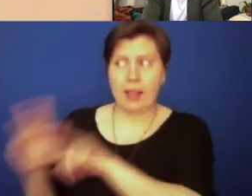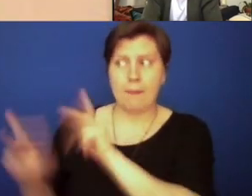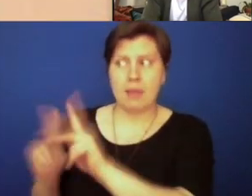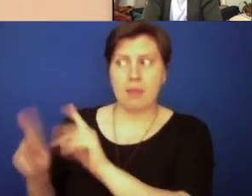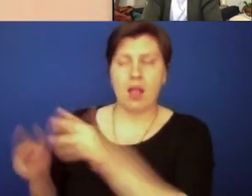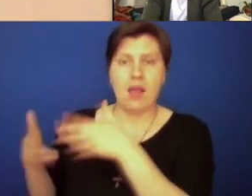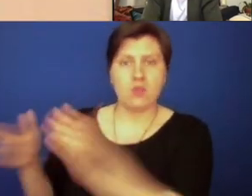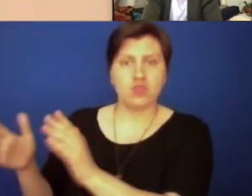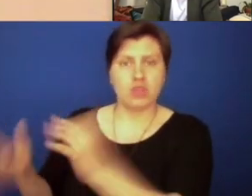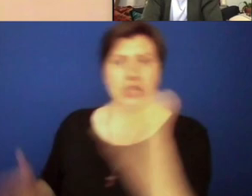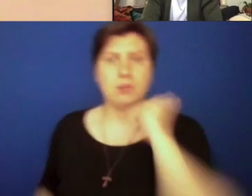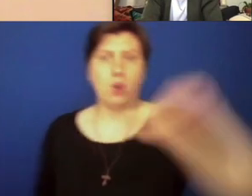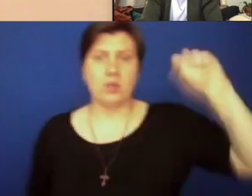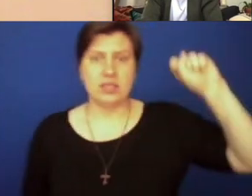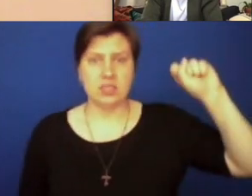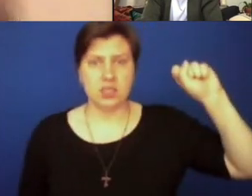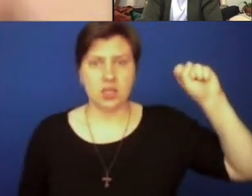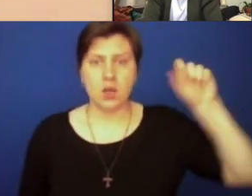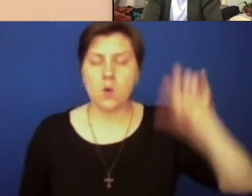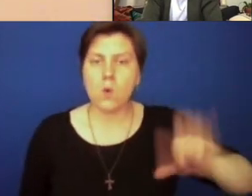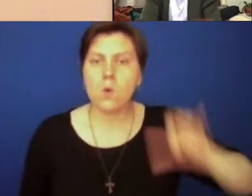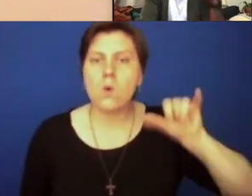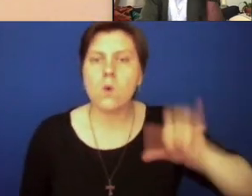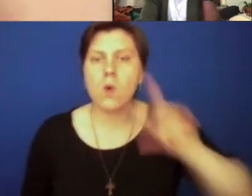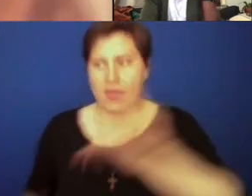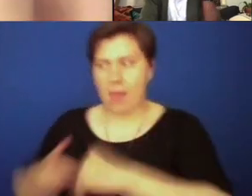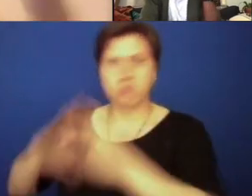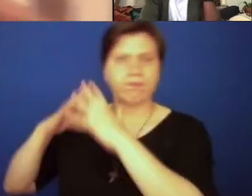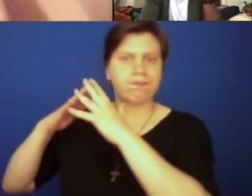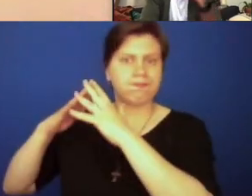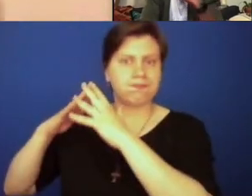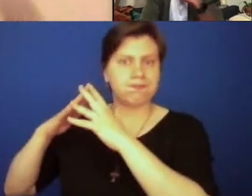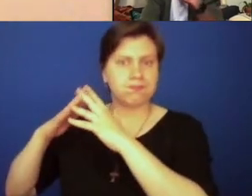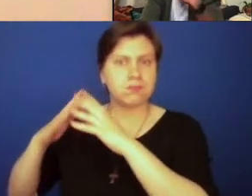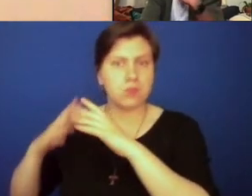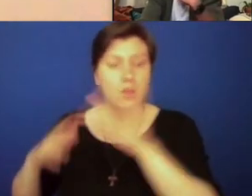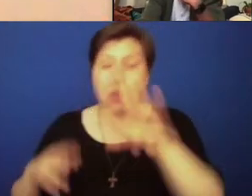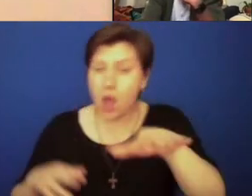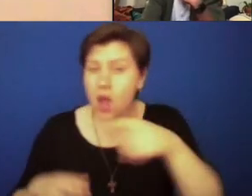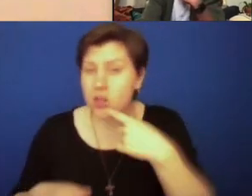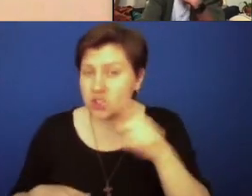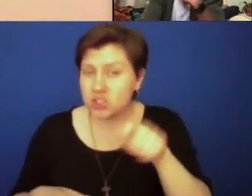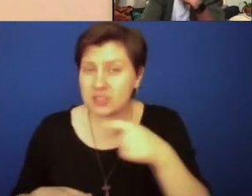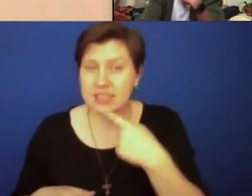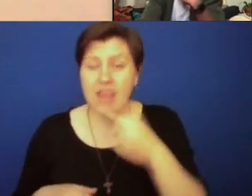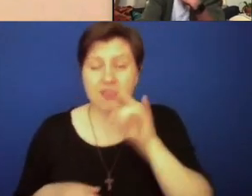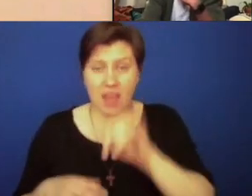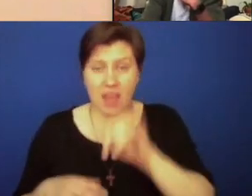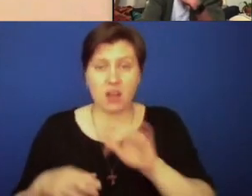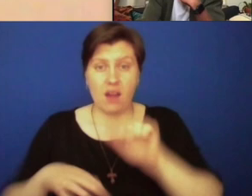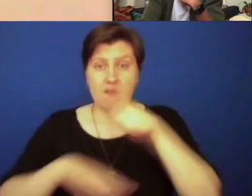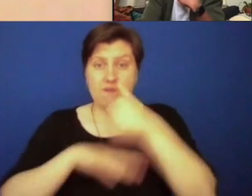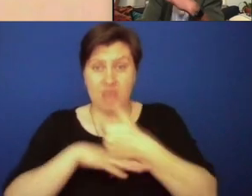streets looting. And it was an important moment. And I should also say at the founding meeting of the Black Catholic Clergy Caucus, there is one Black